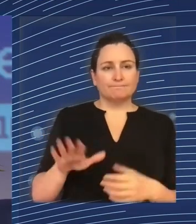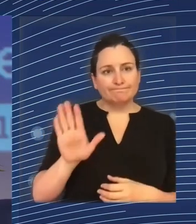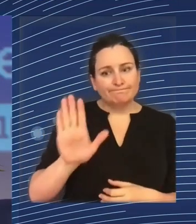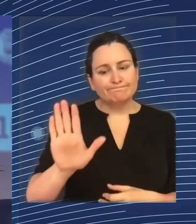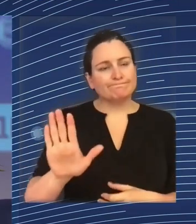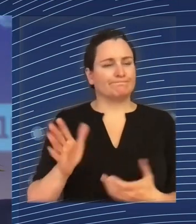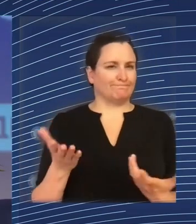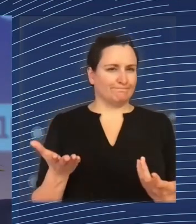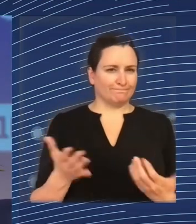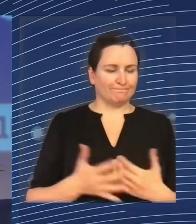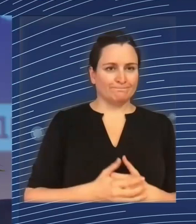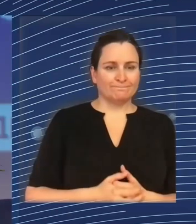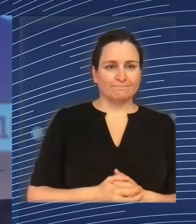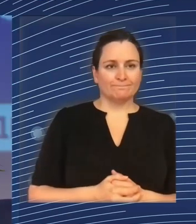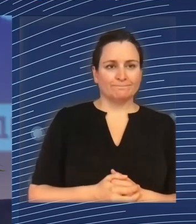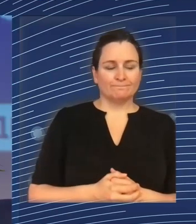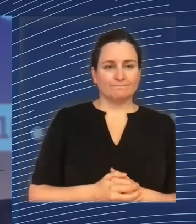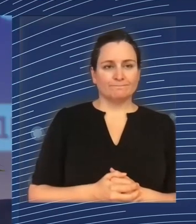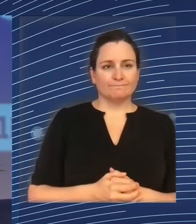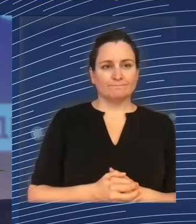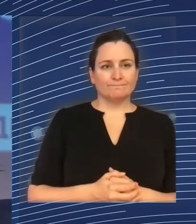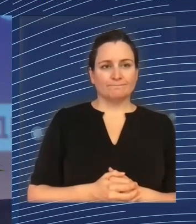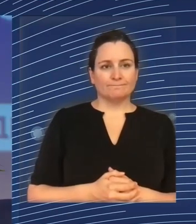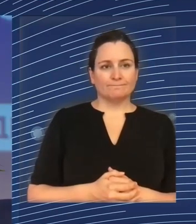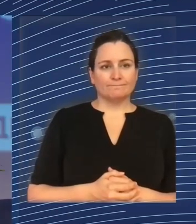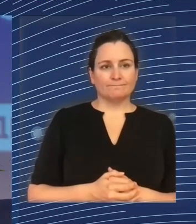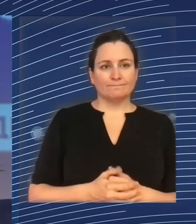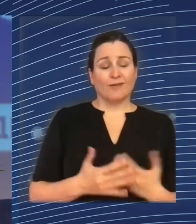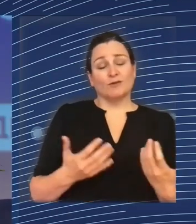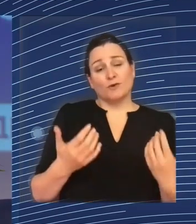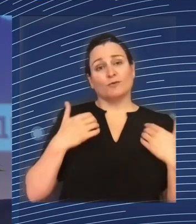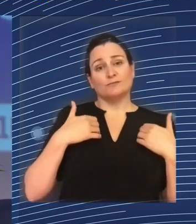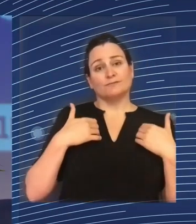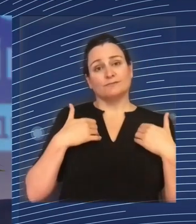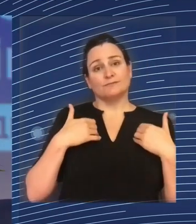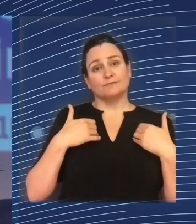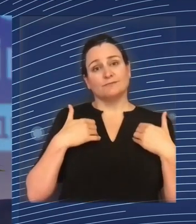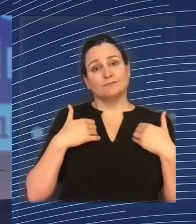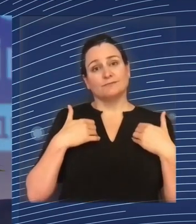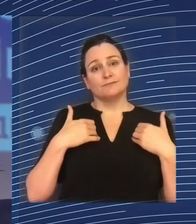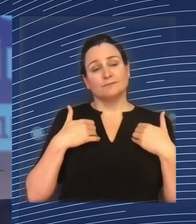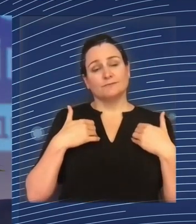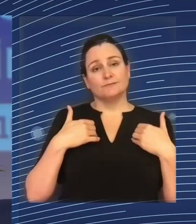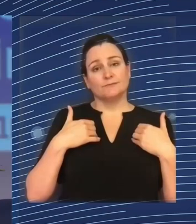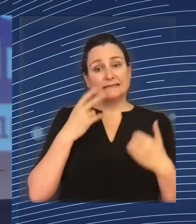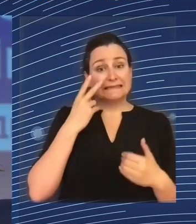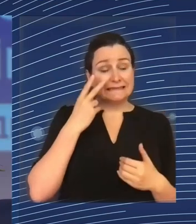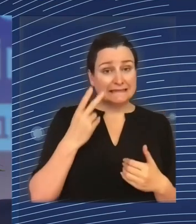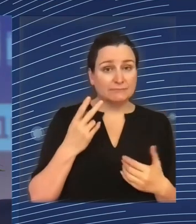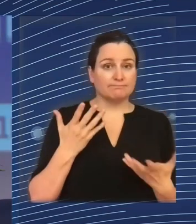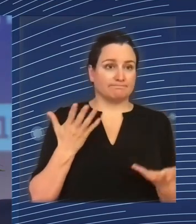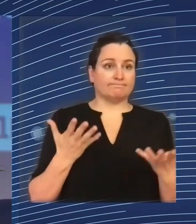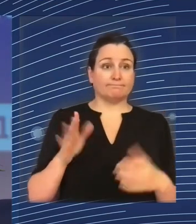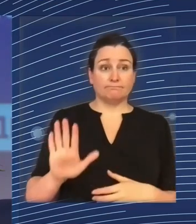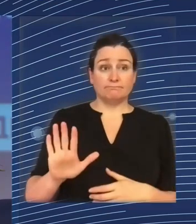work with other type of the indicators, especially if they are related to payments or something like that. If they